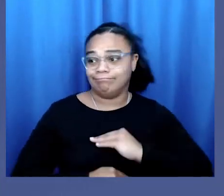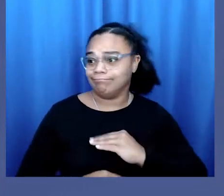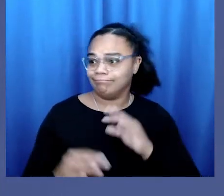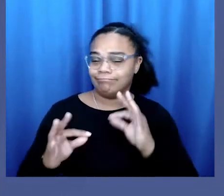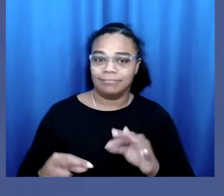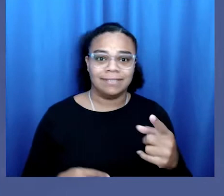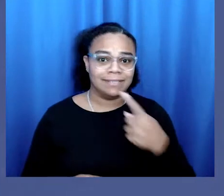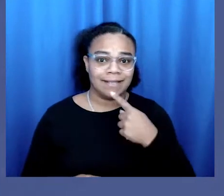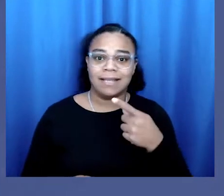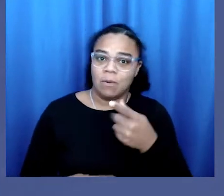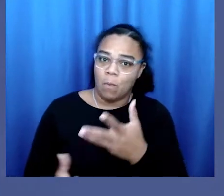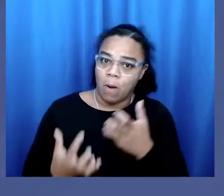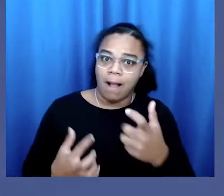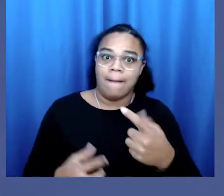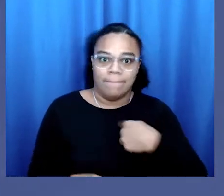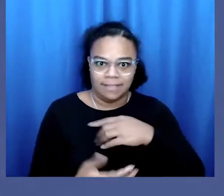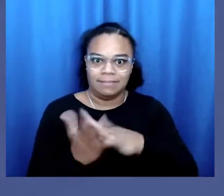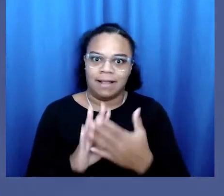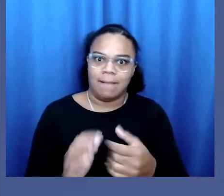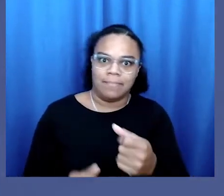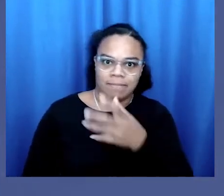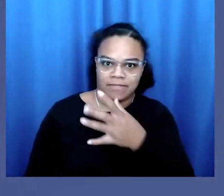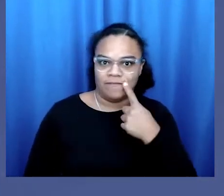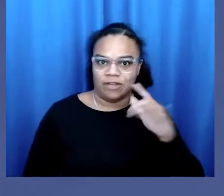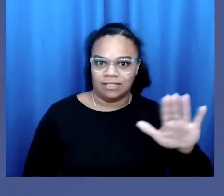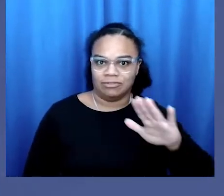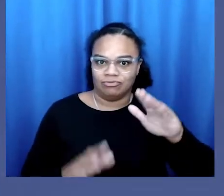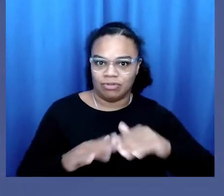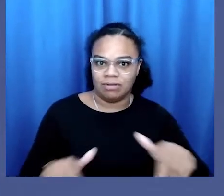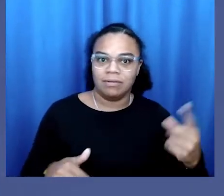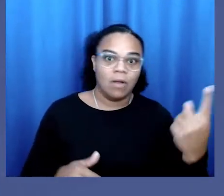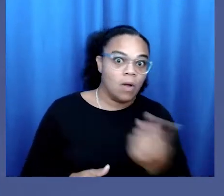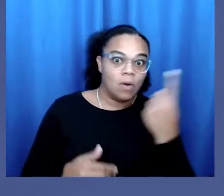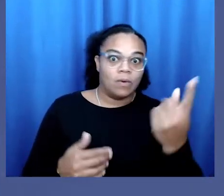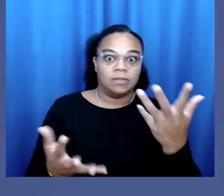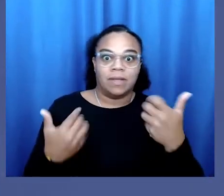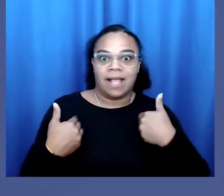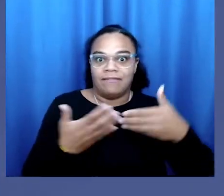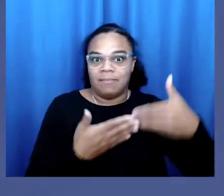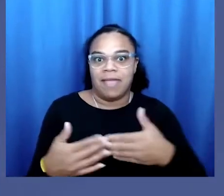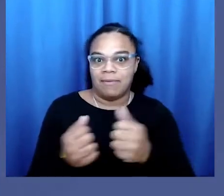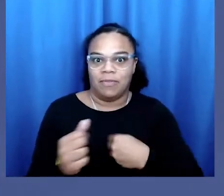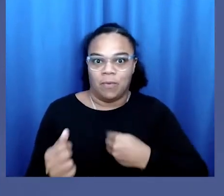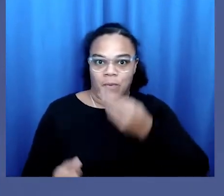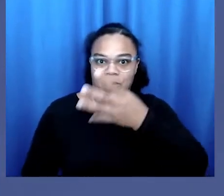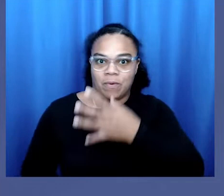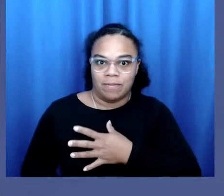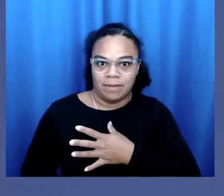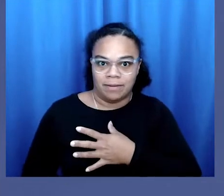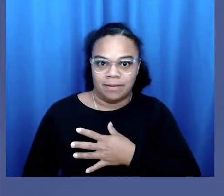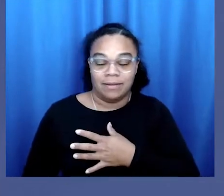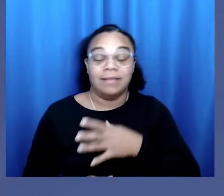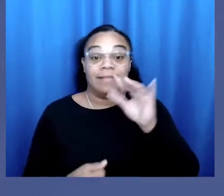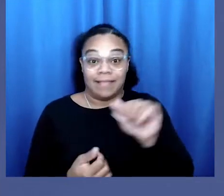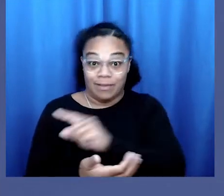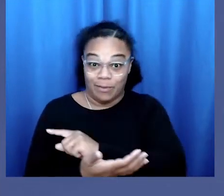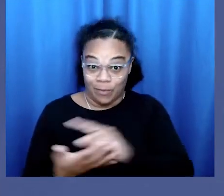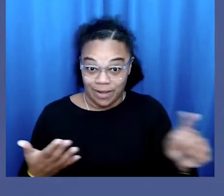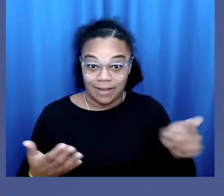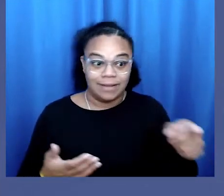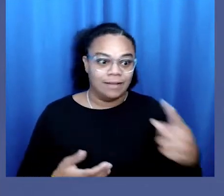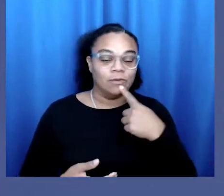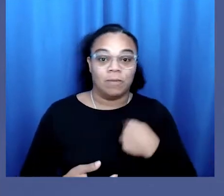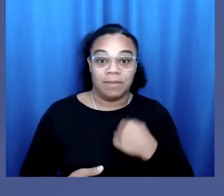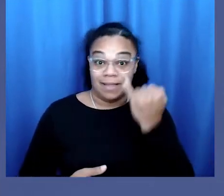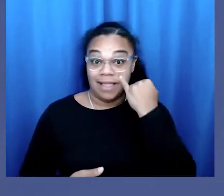that he wanted me to be the mother of his child, that he always wanted to have a baby with a white woman. Before the week is over, Darian starts